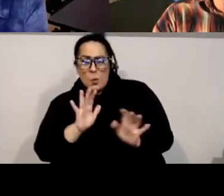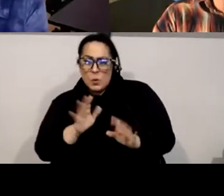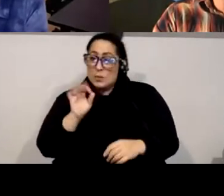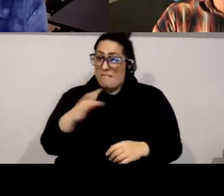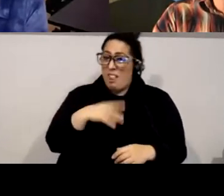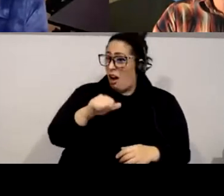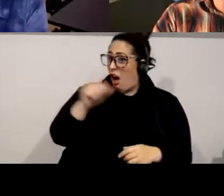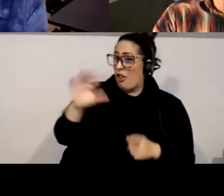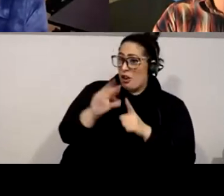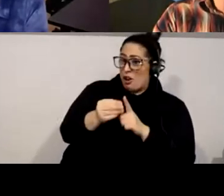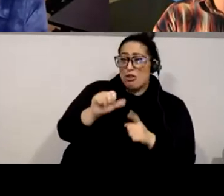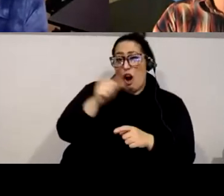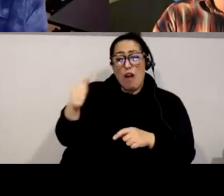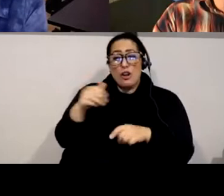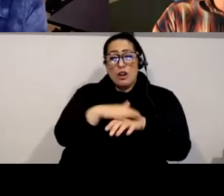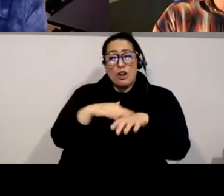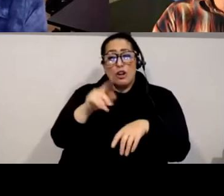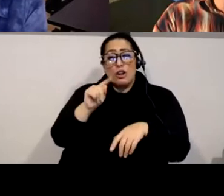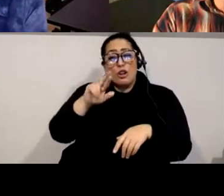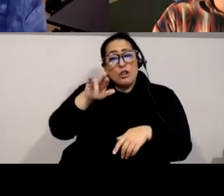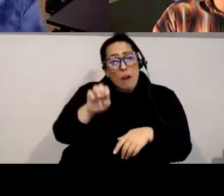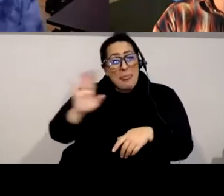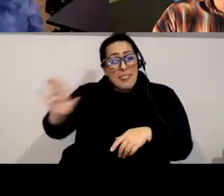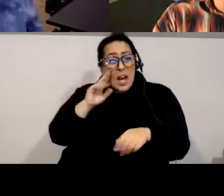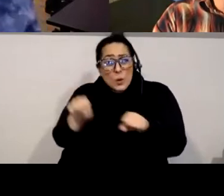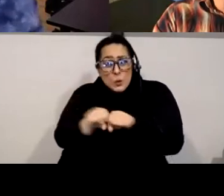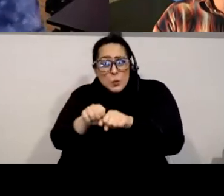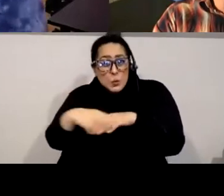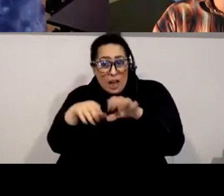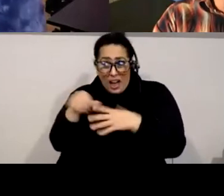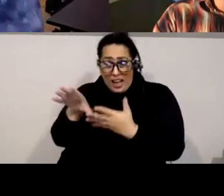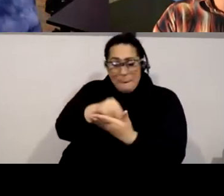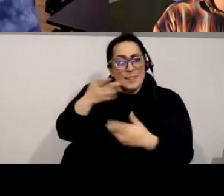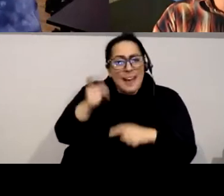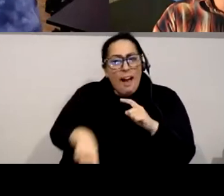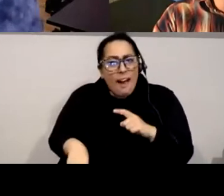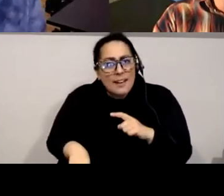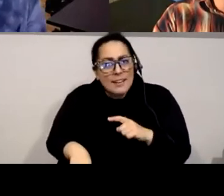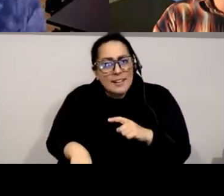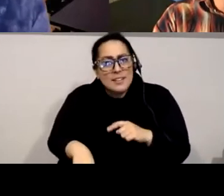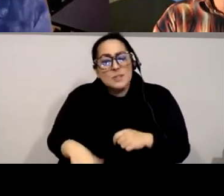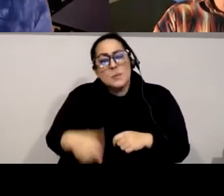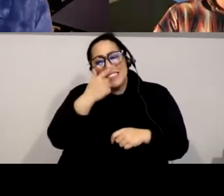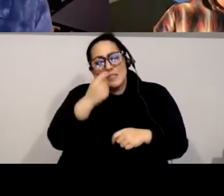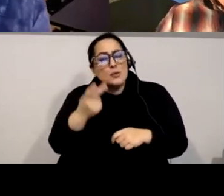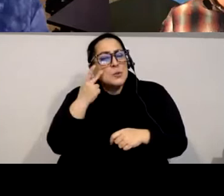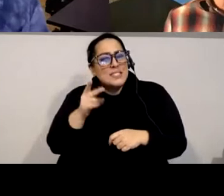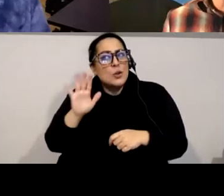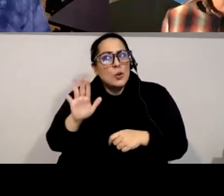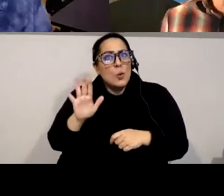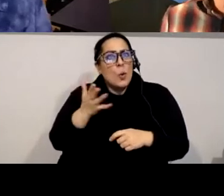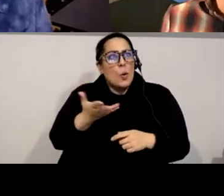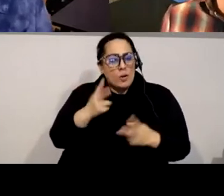i guess i kind of wanted to bring that to like just the own your own culture's way of sort of policing